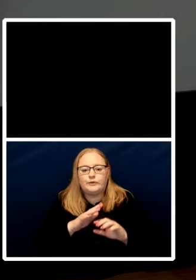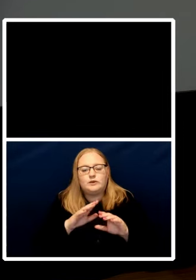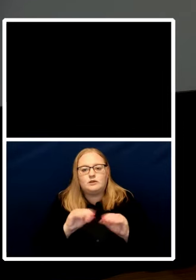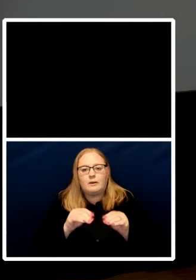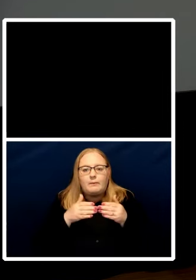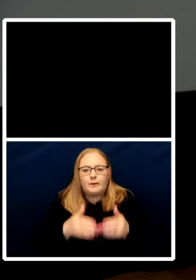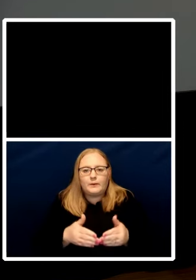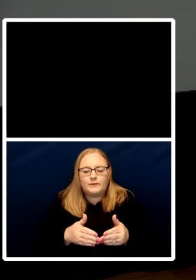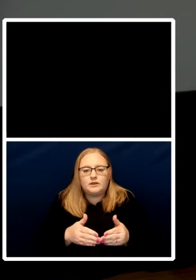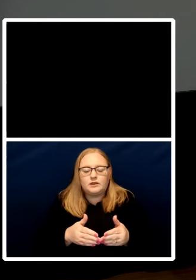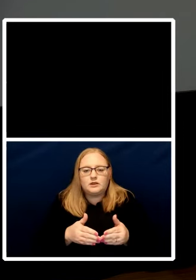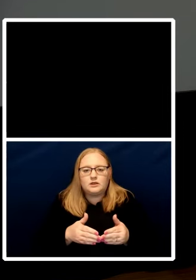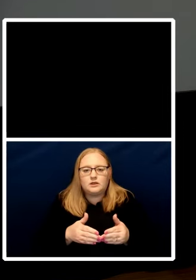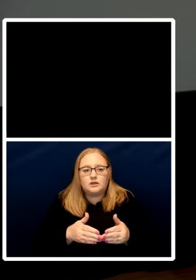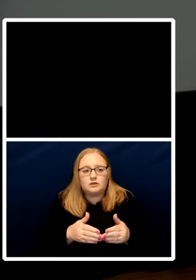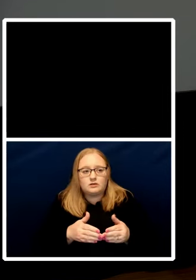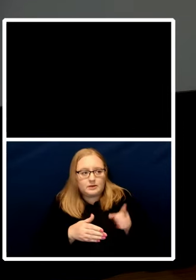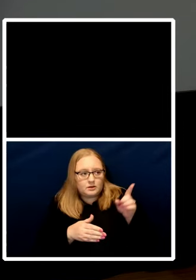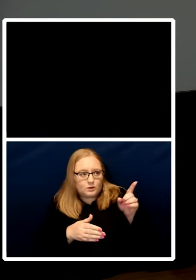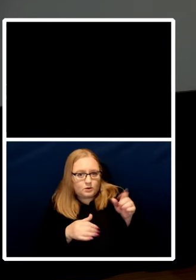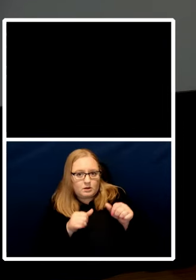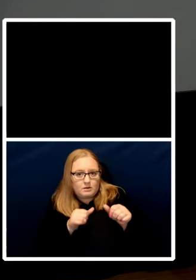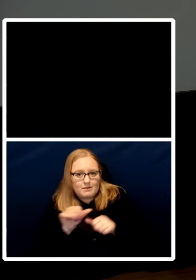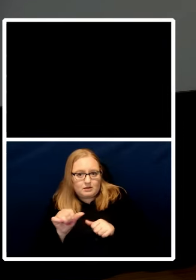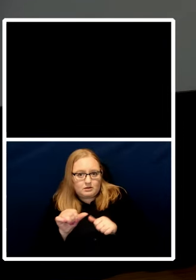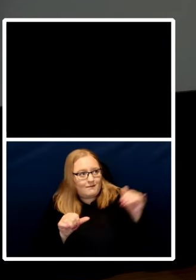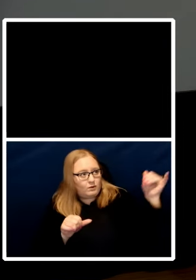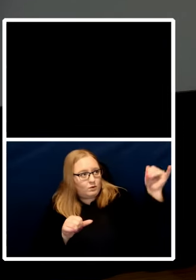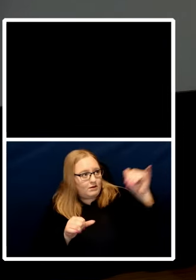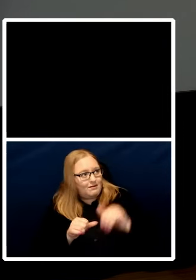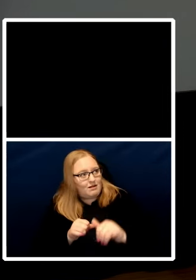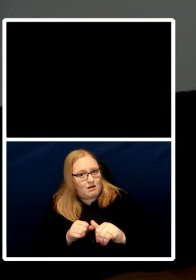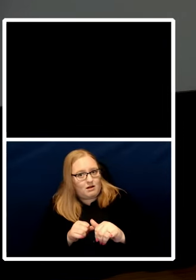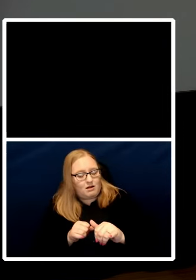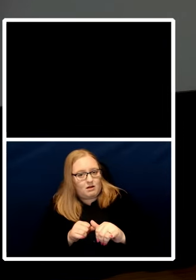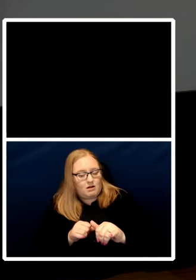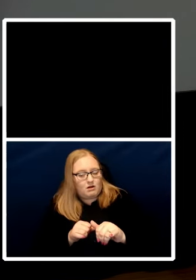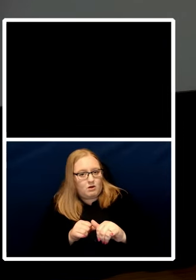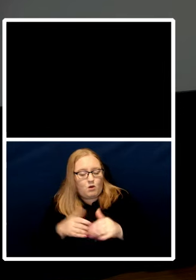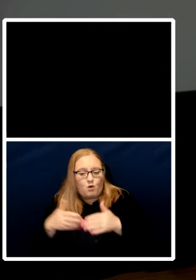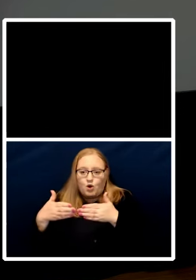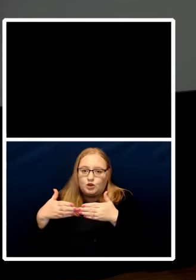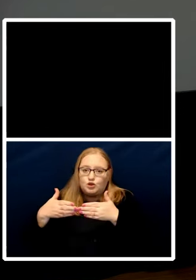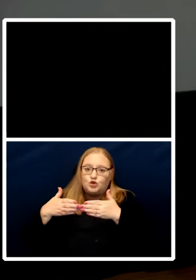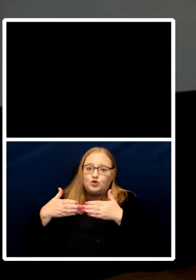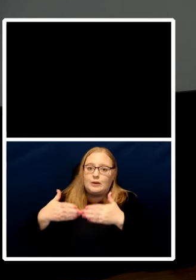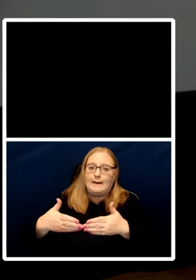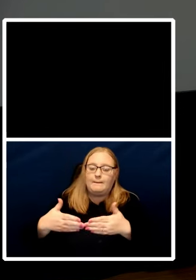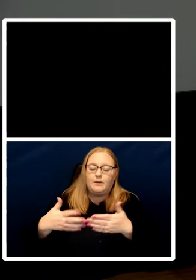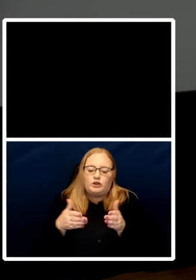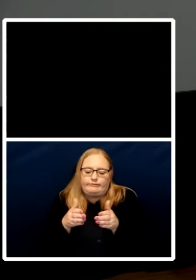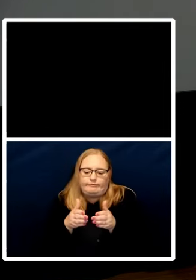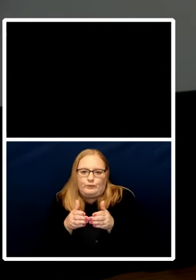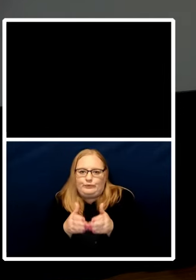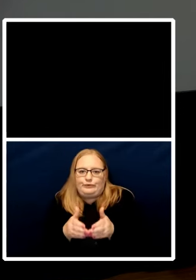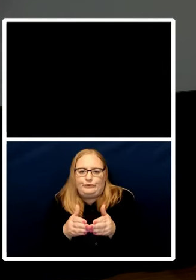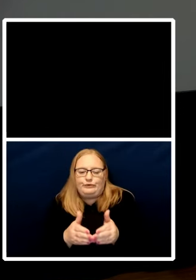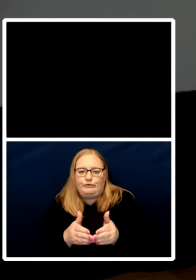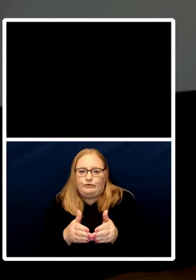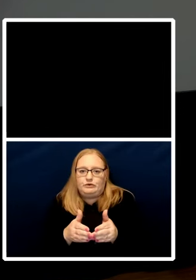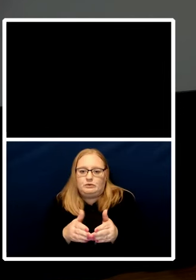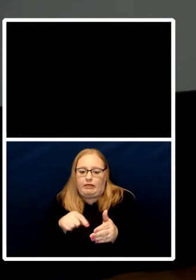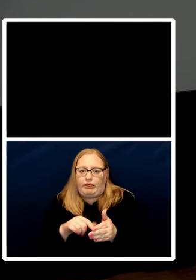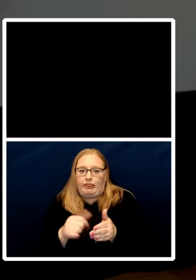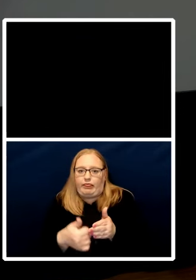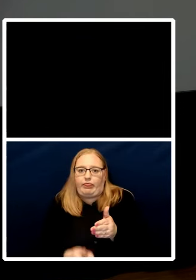are you a better kind of migrant if you come on an airplane or on a ship not a little bit and also the attitude to